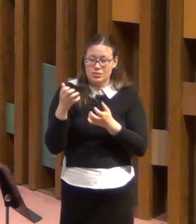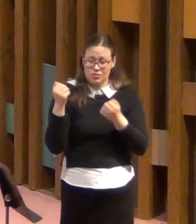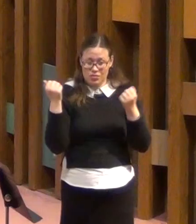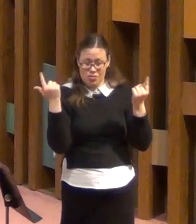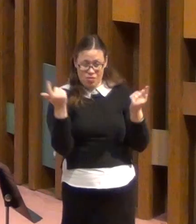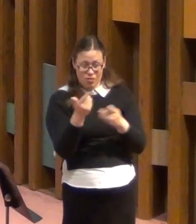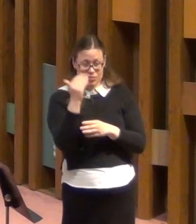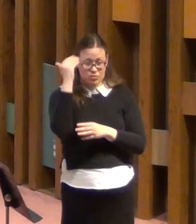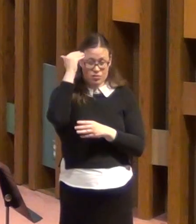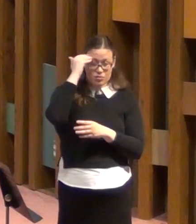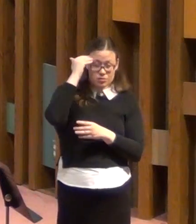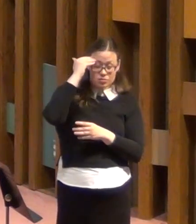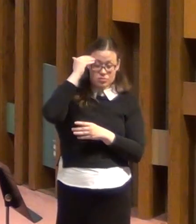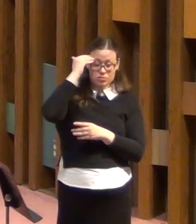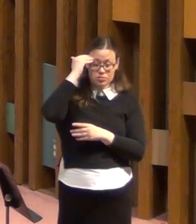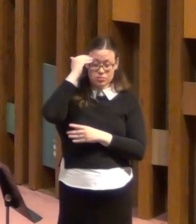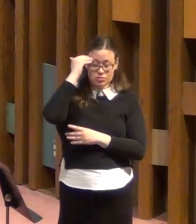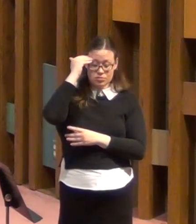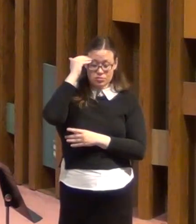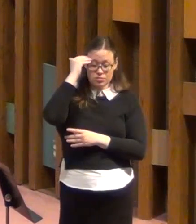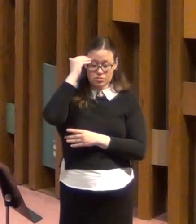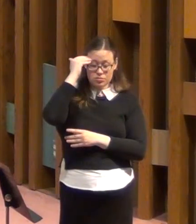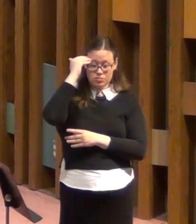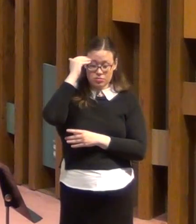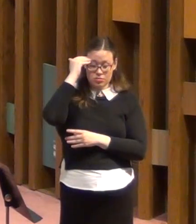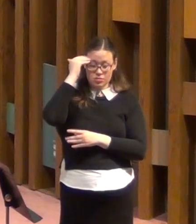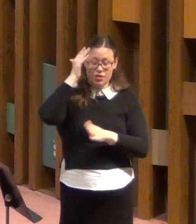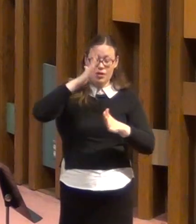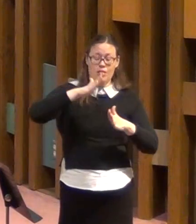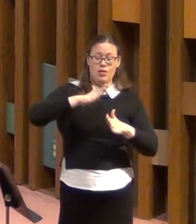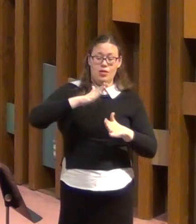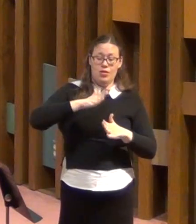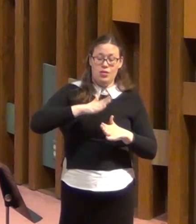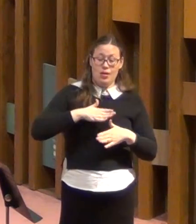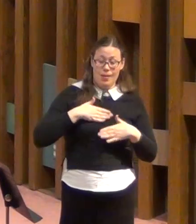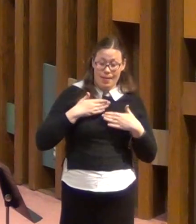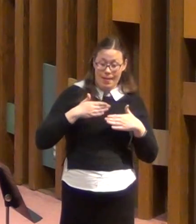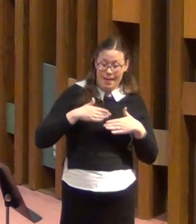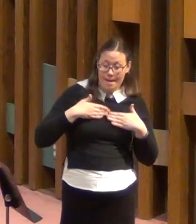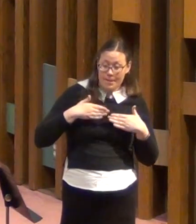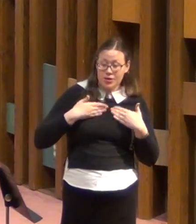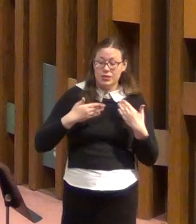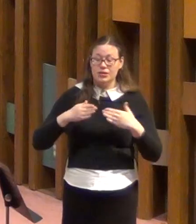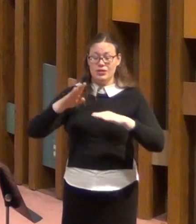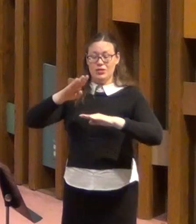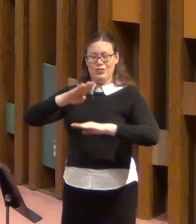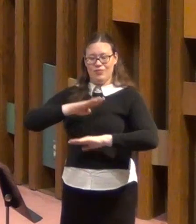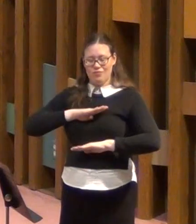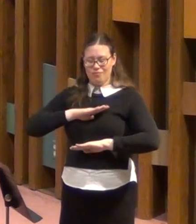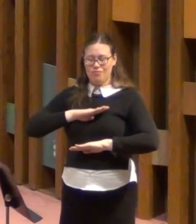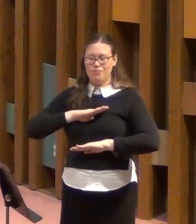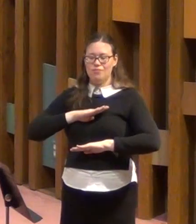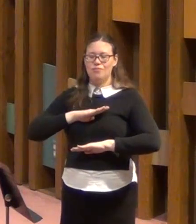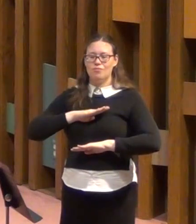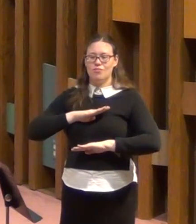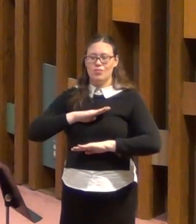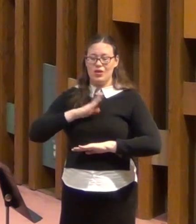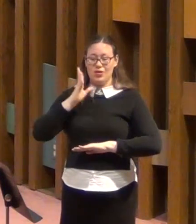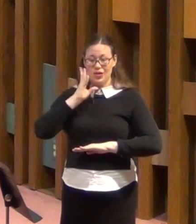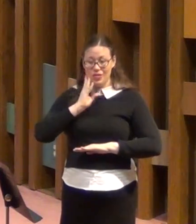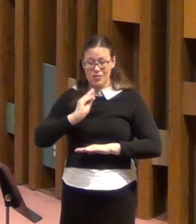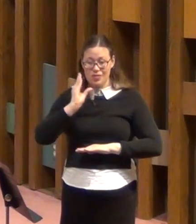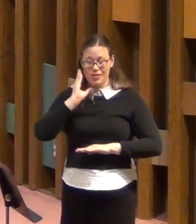that comes and the satisfaction that is ours when we have done